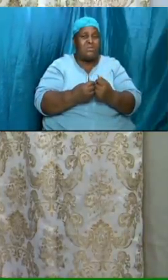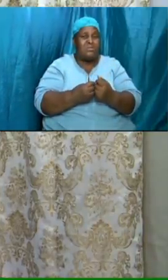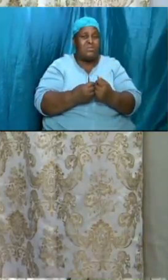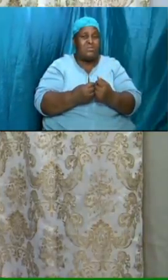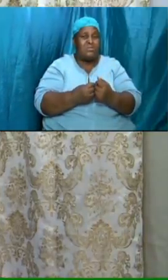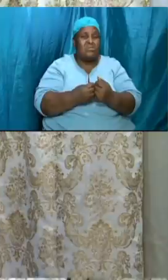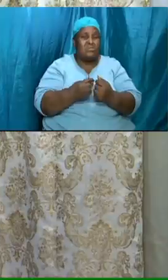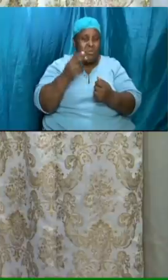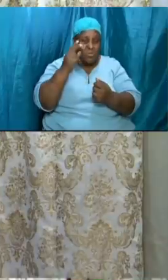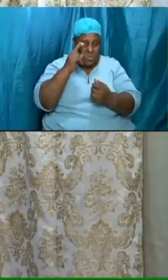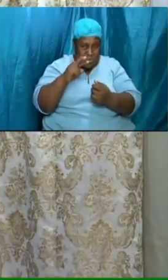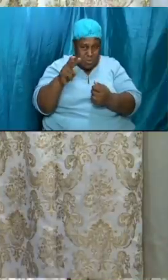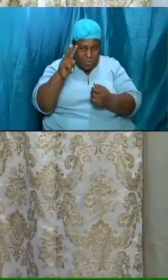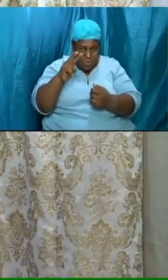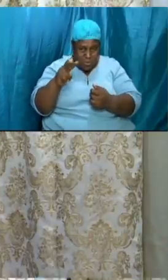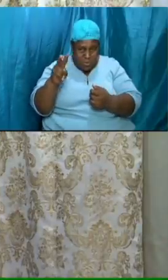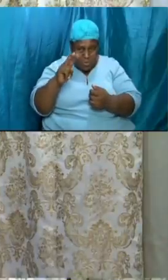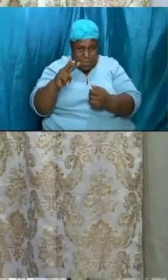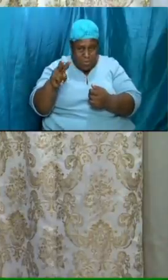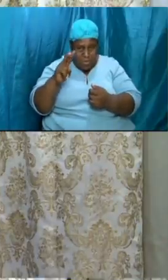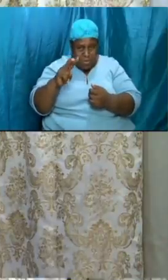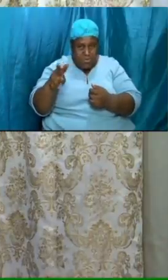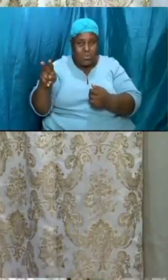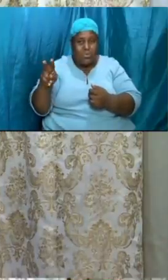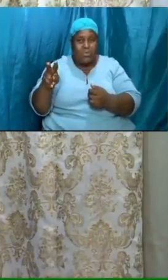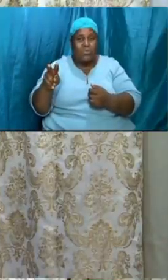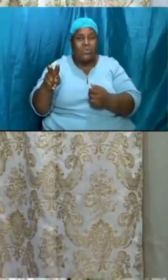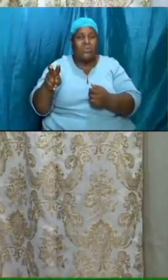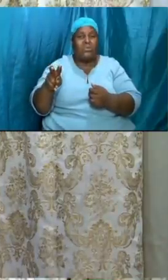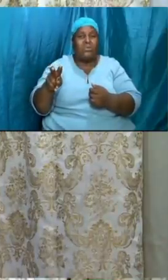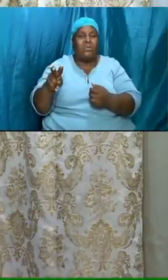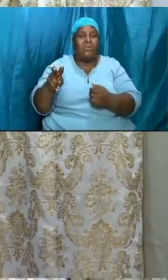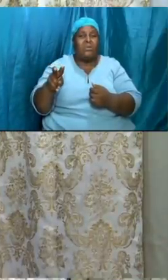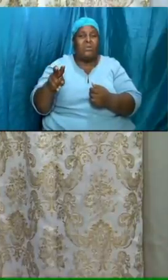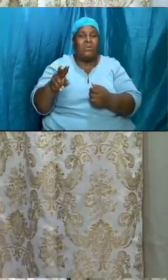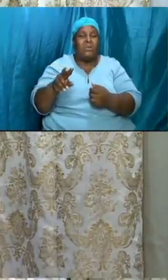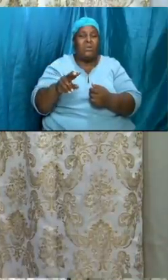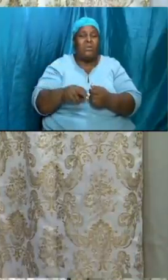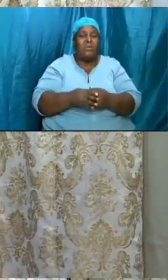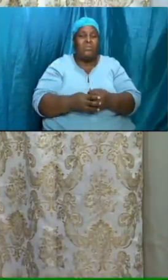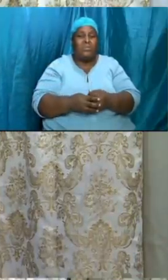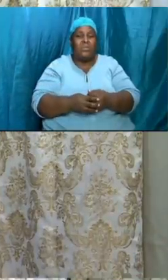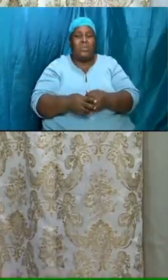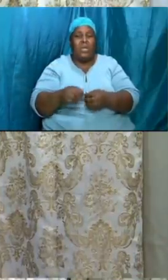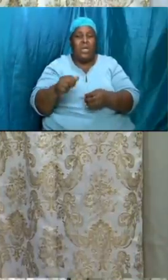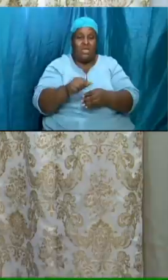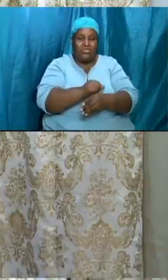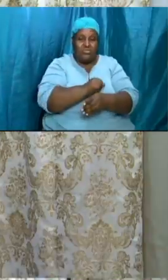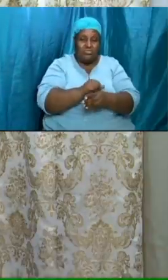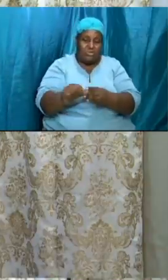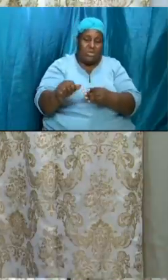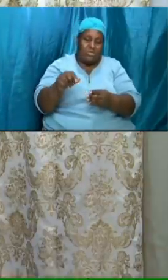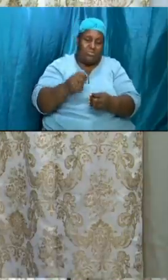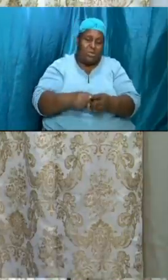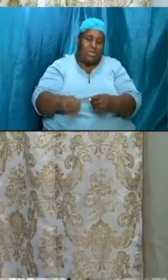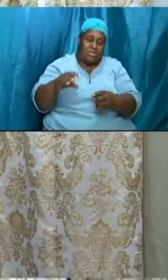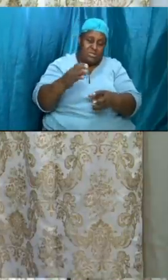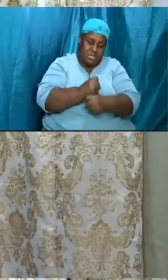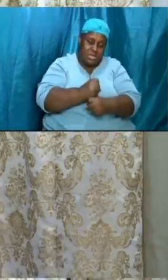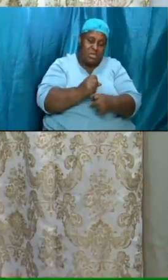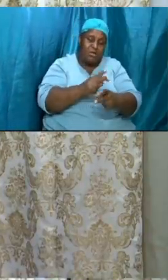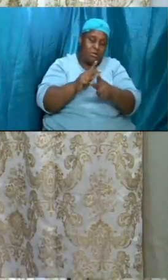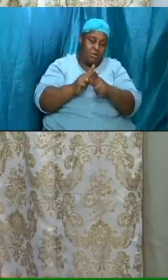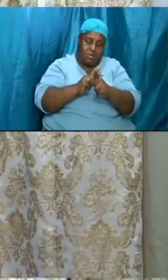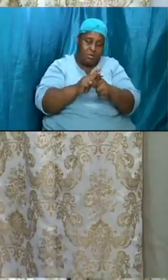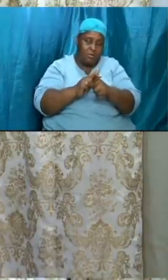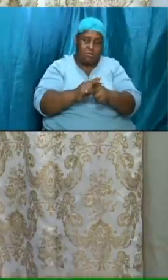to if that vineyard is not properly groomed and trimmed and is taken